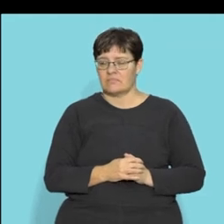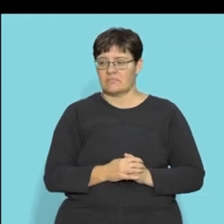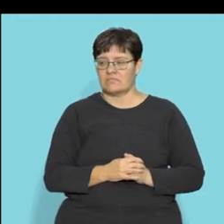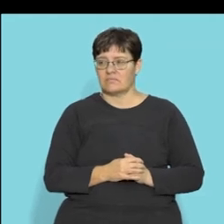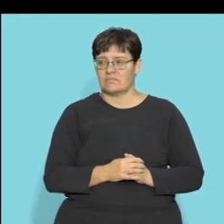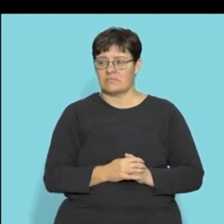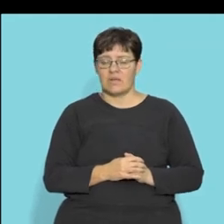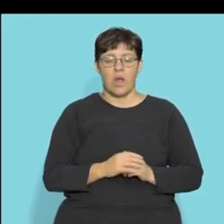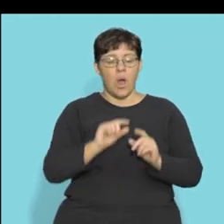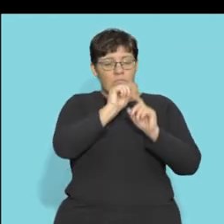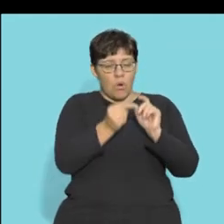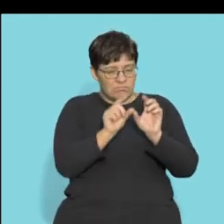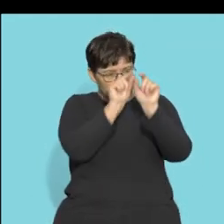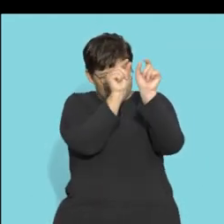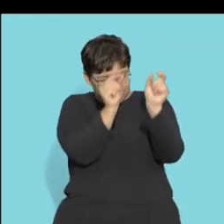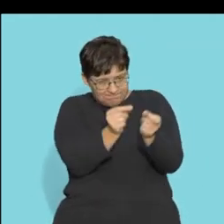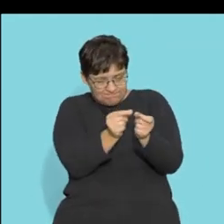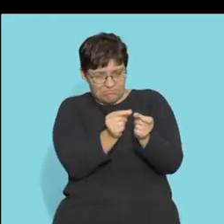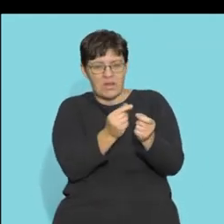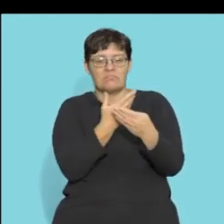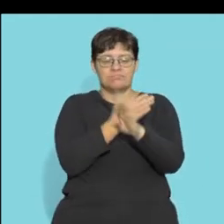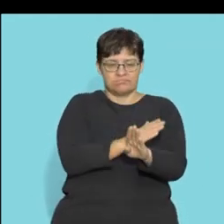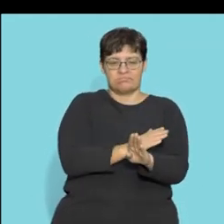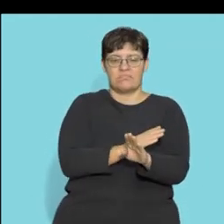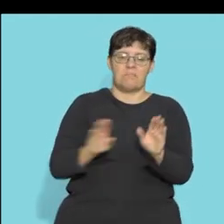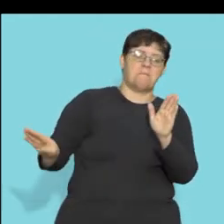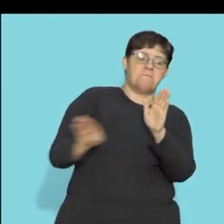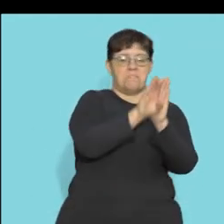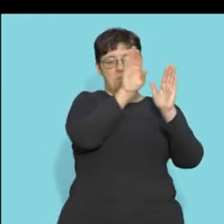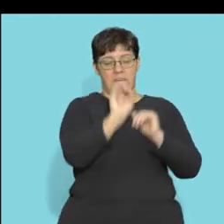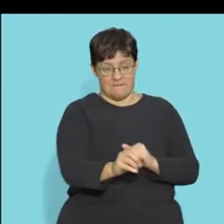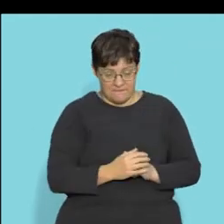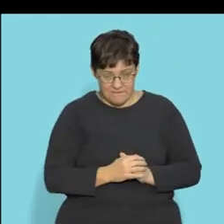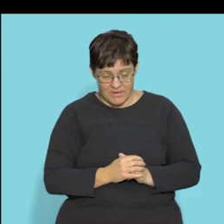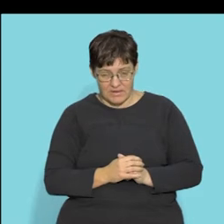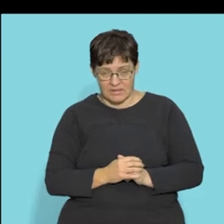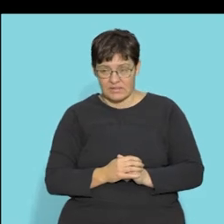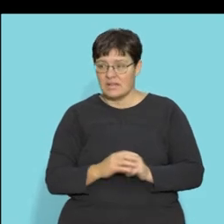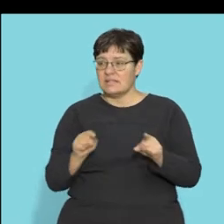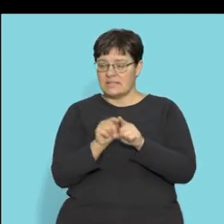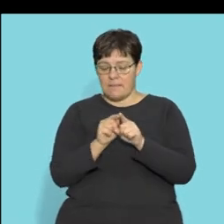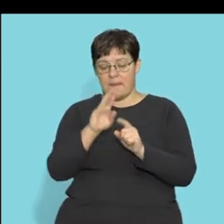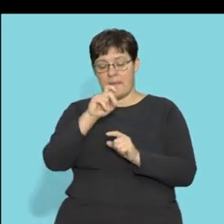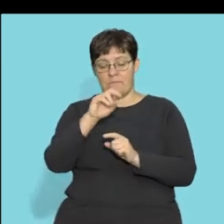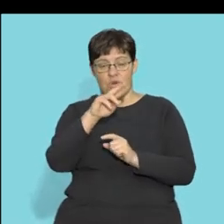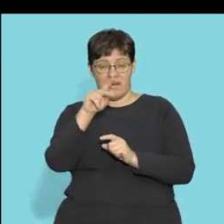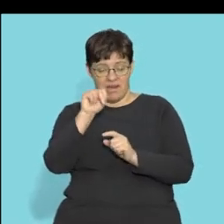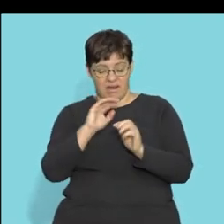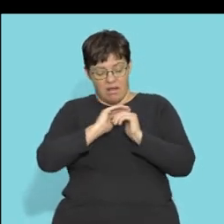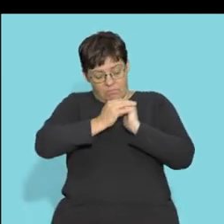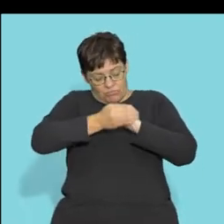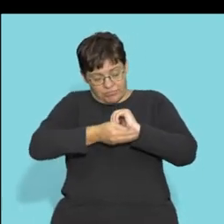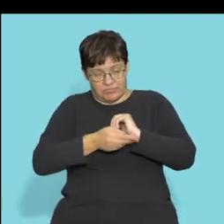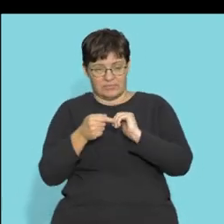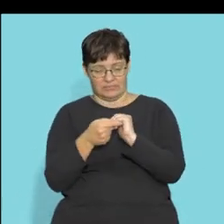so the bony casing is there to protect against mechanical injury as well as the